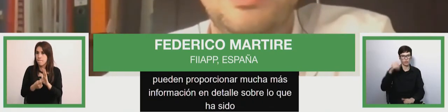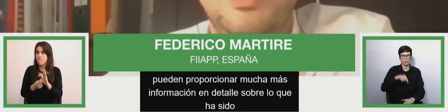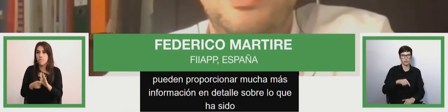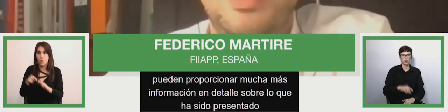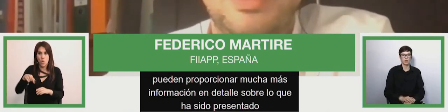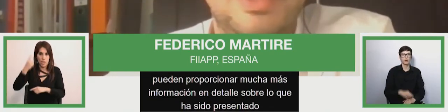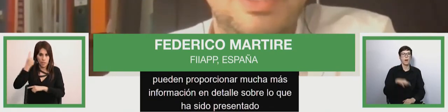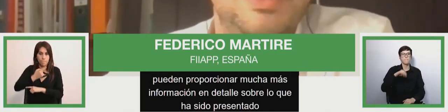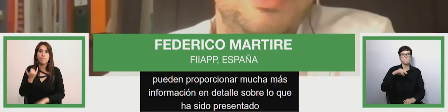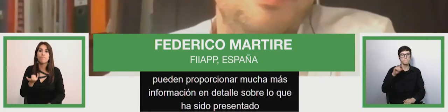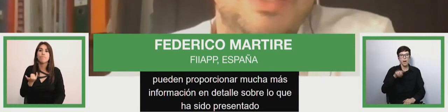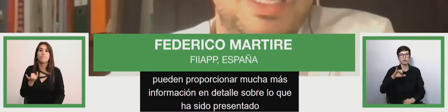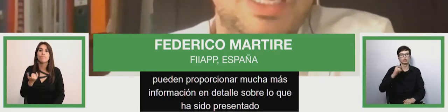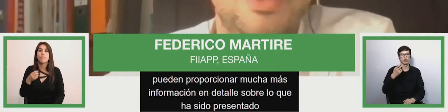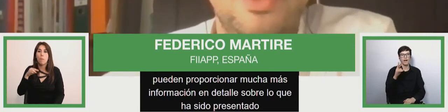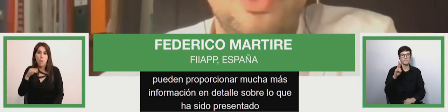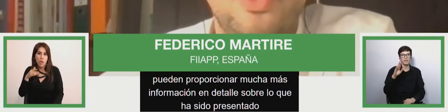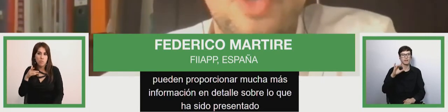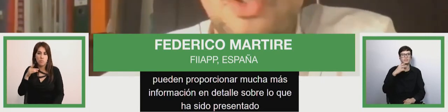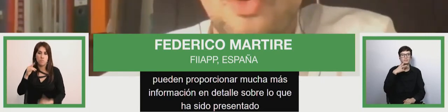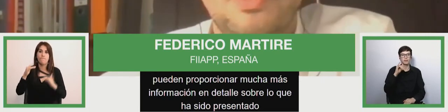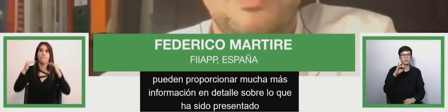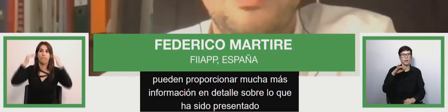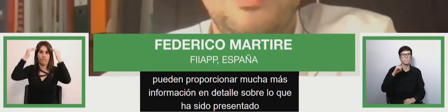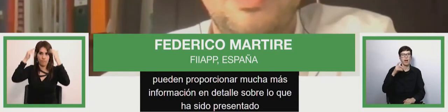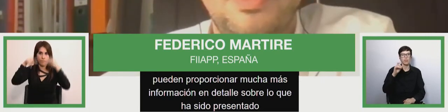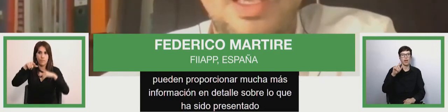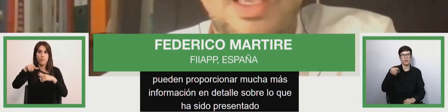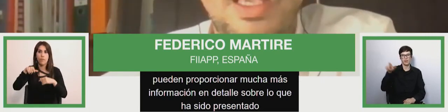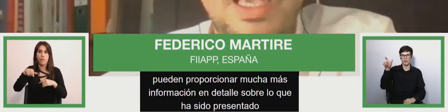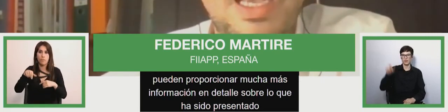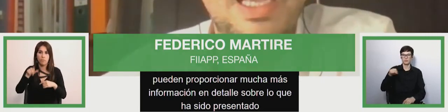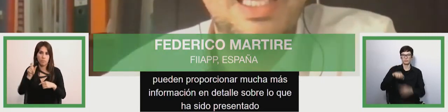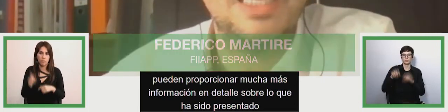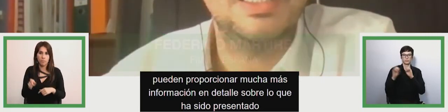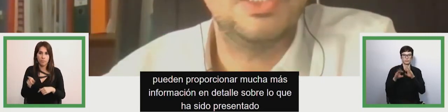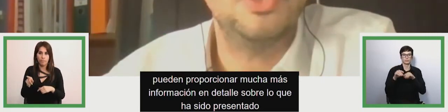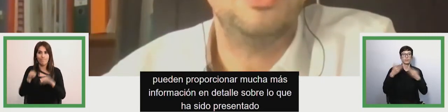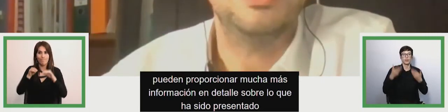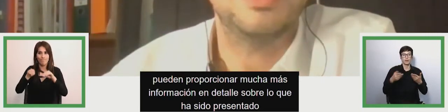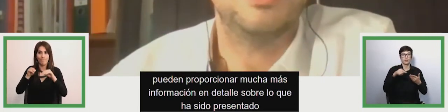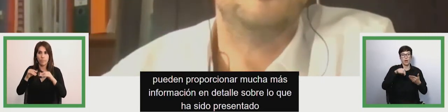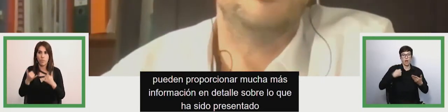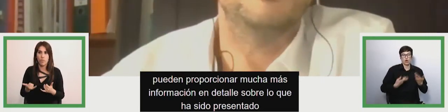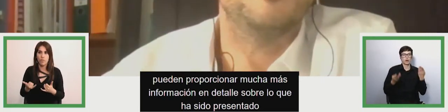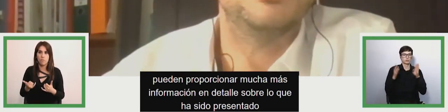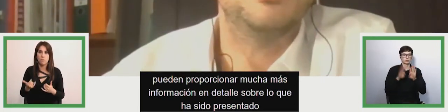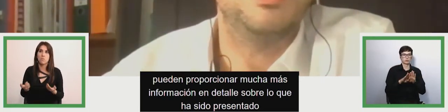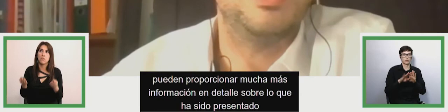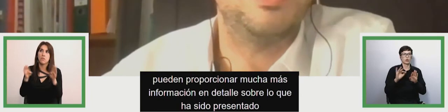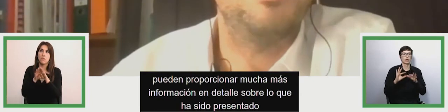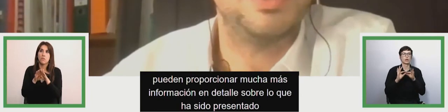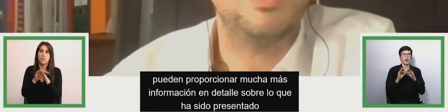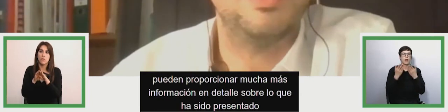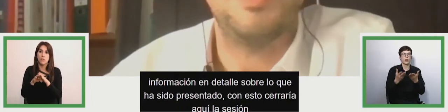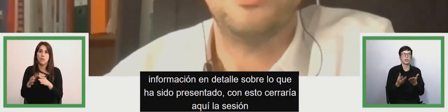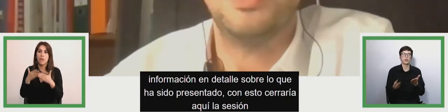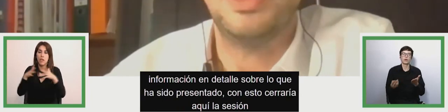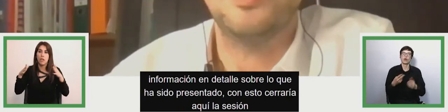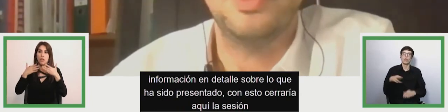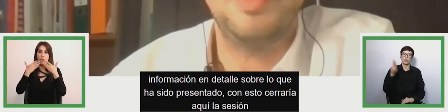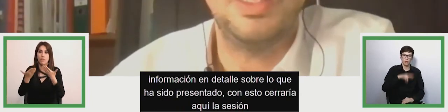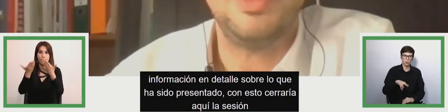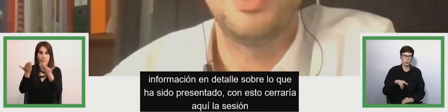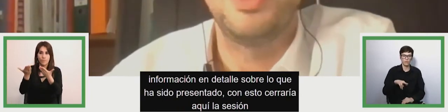and javier cincia and daniel and magdalena with this i would close the session i thank very much